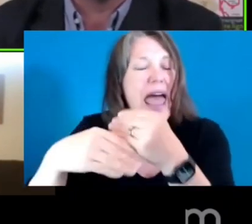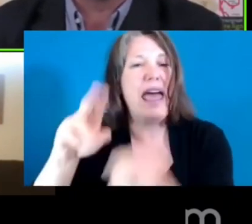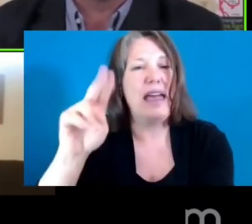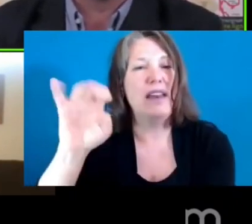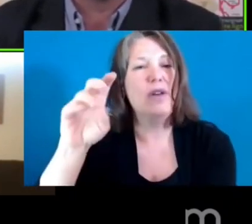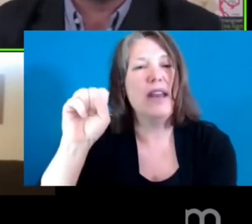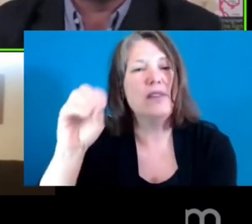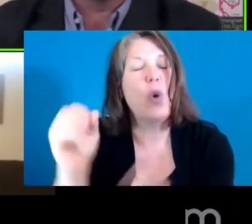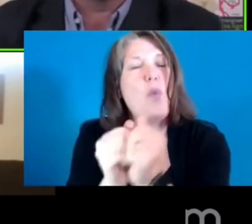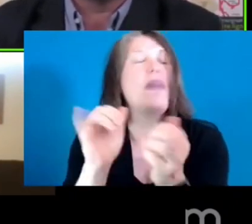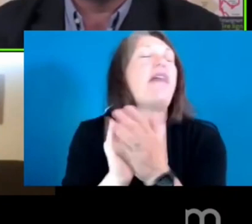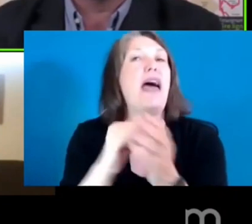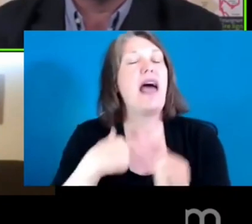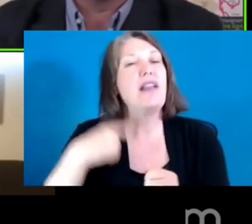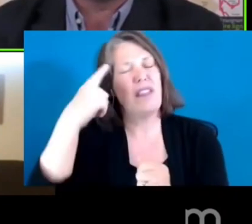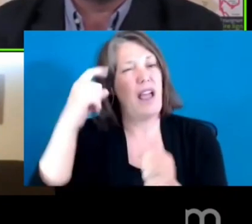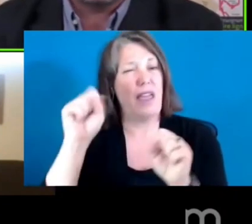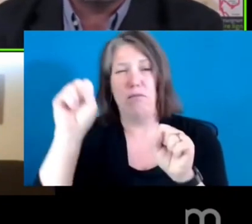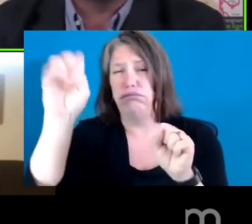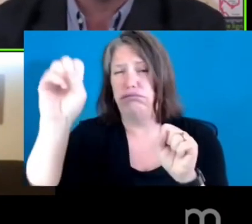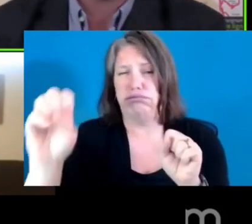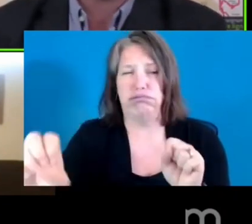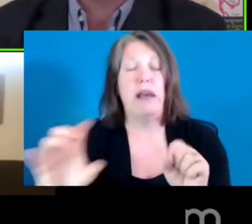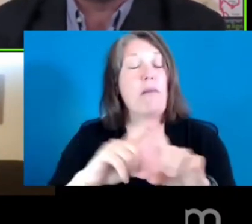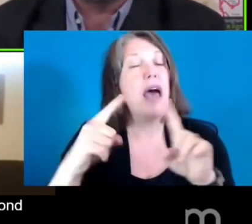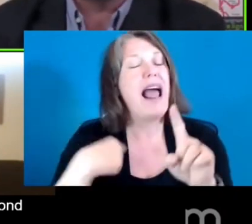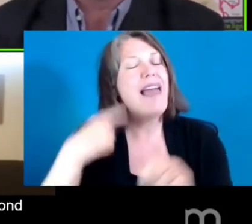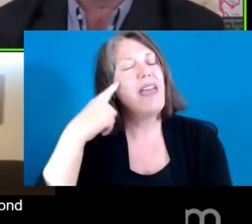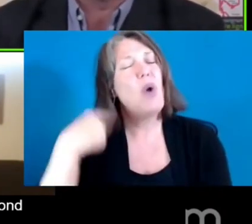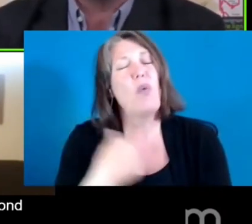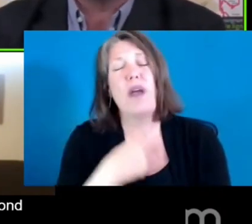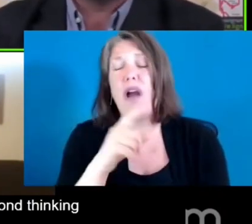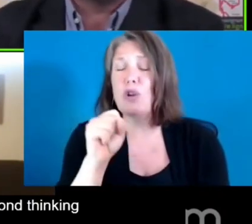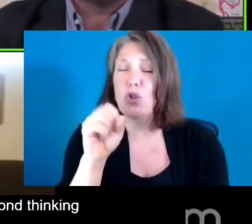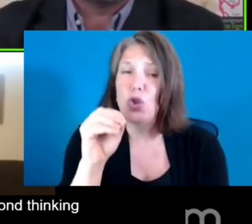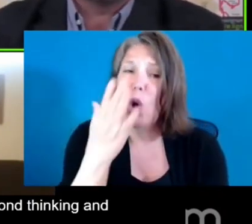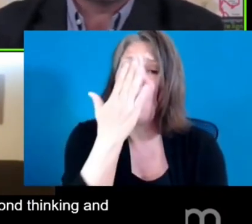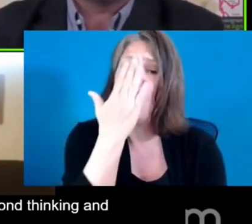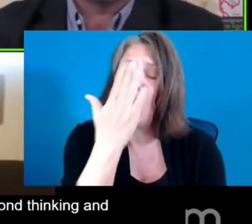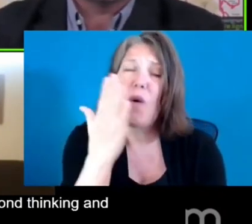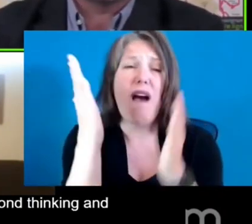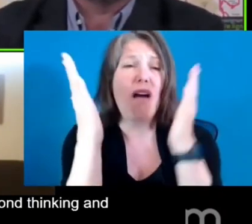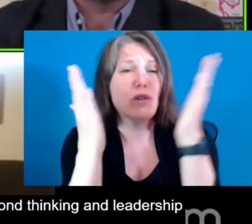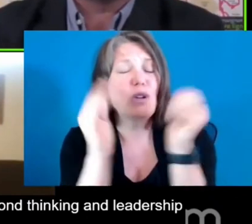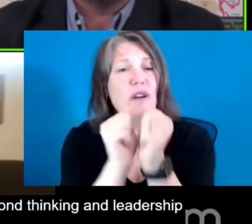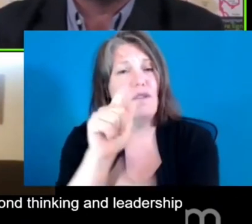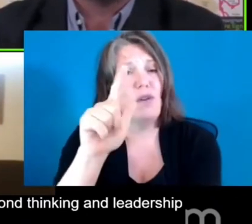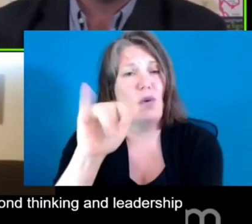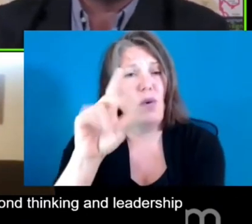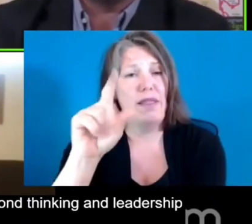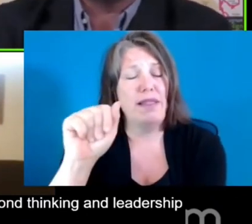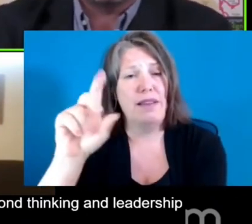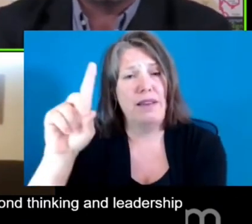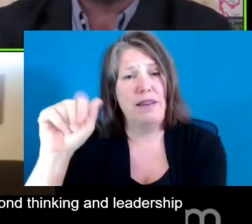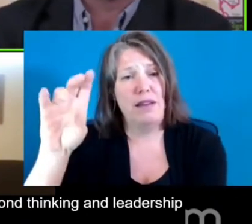well served having Linda Darling-Hammond's thinking and leadership in terms of this transition at this moment